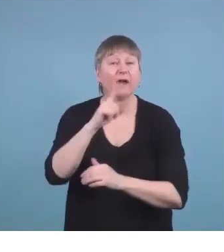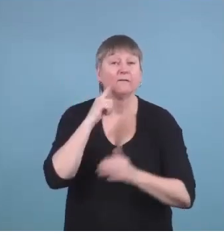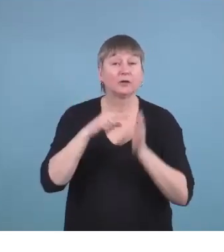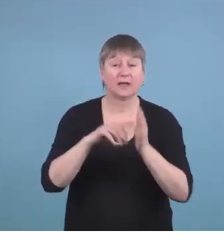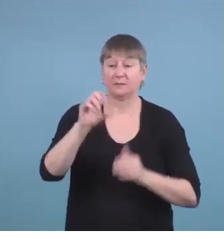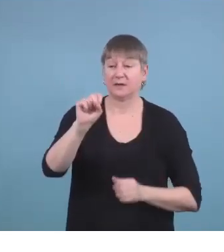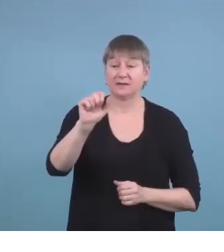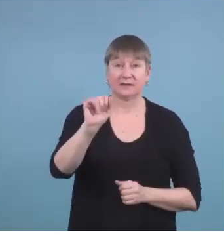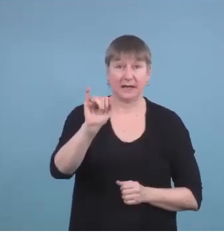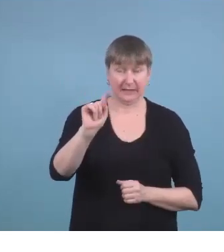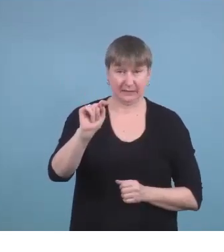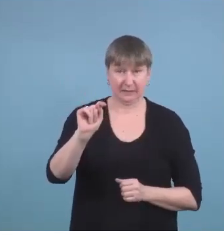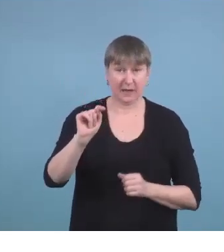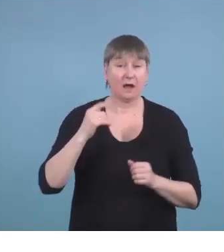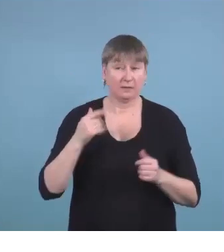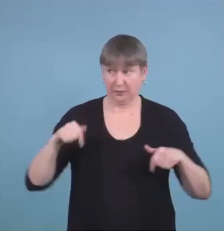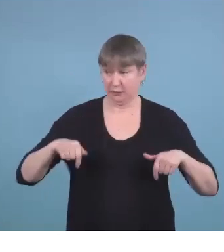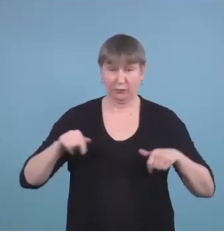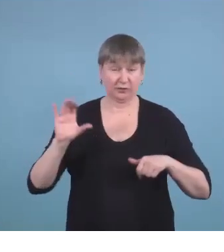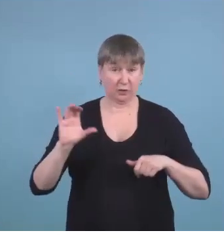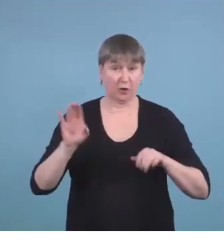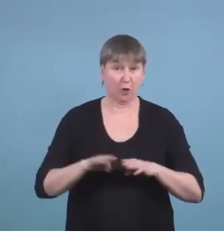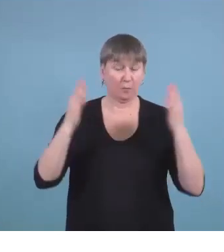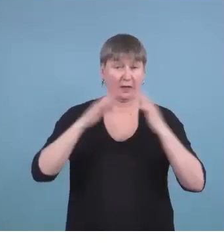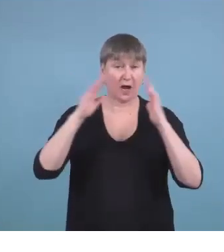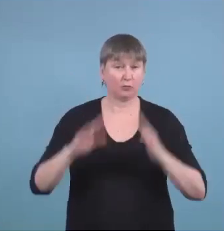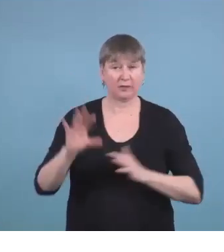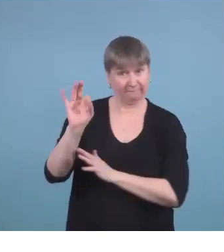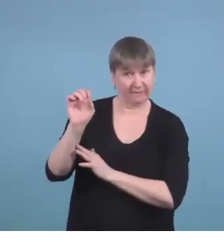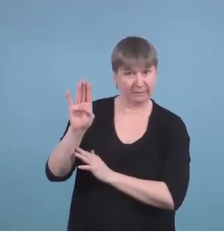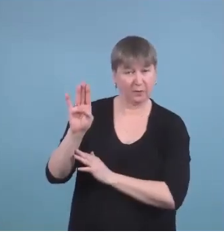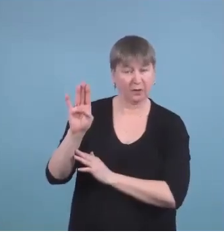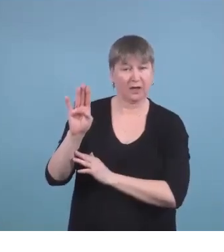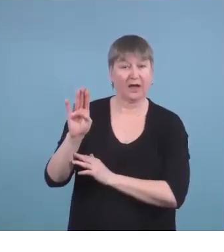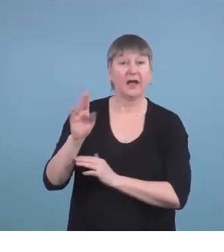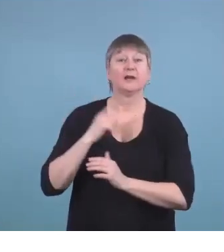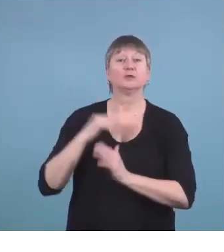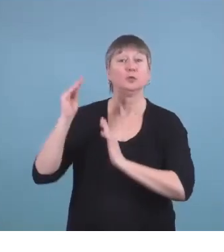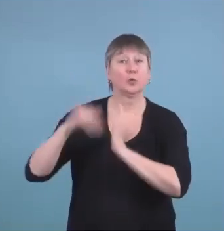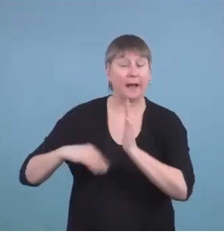open house here in Calgary in February, it is free to apply